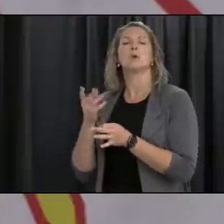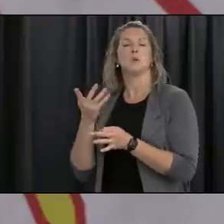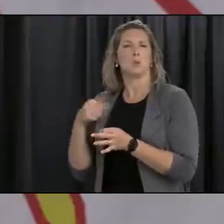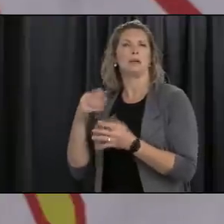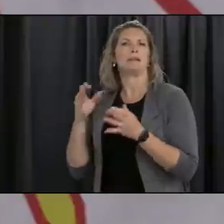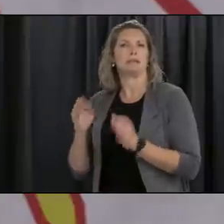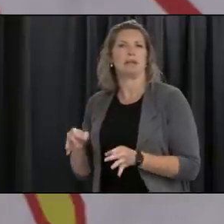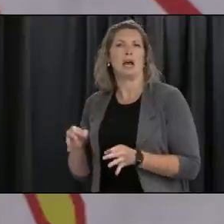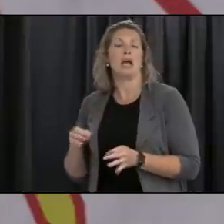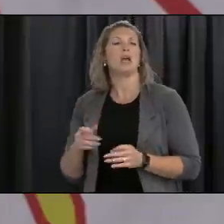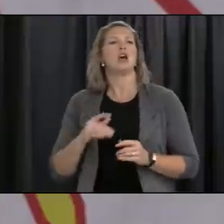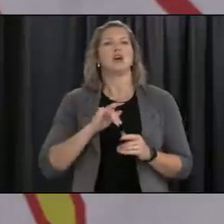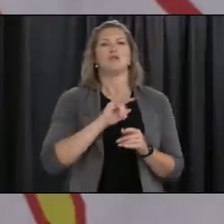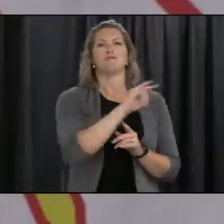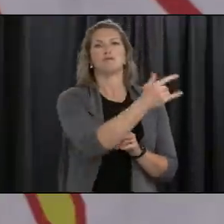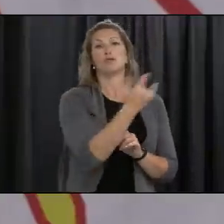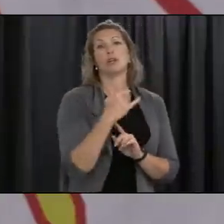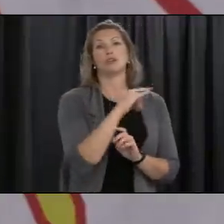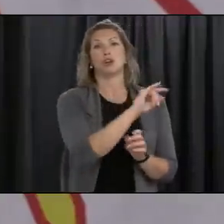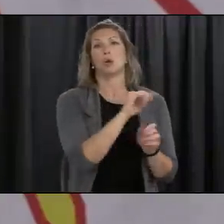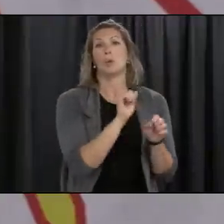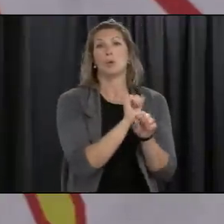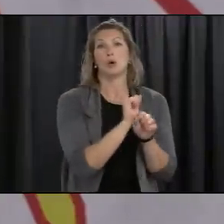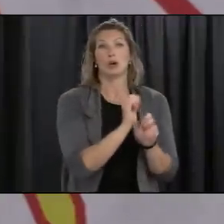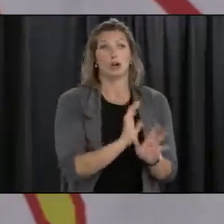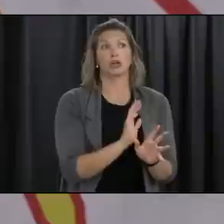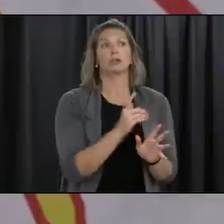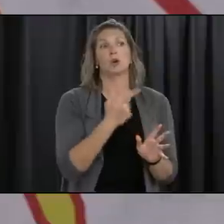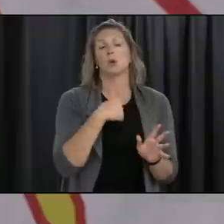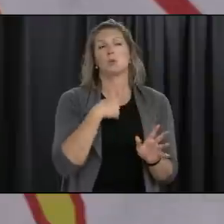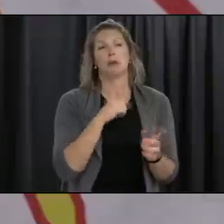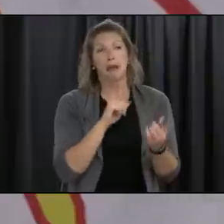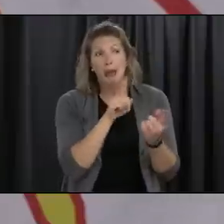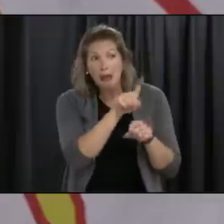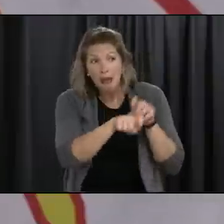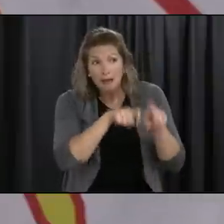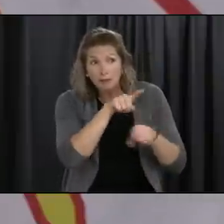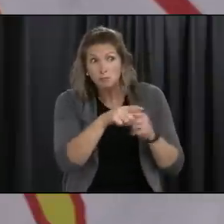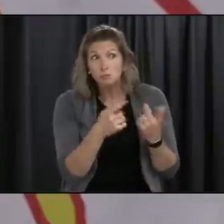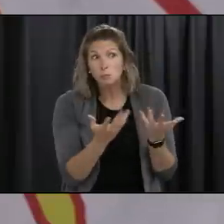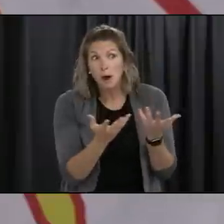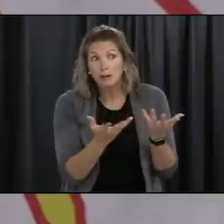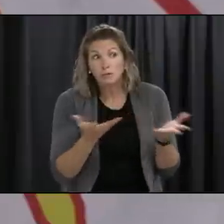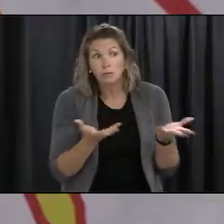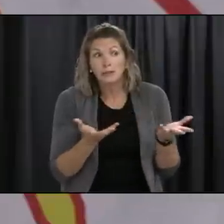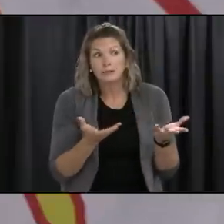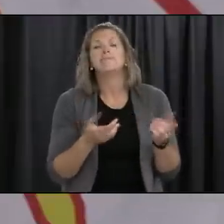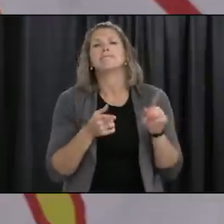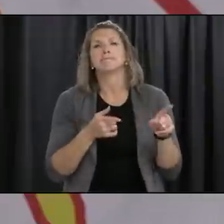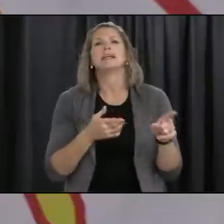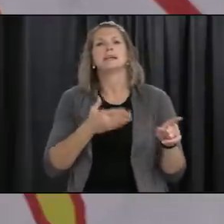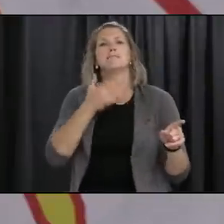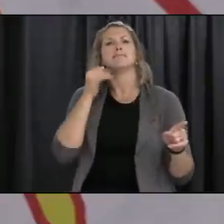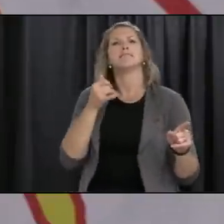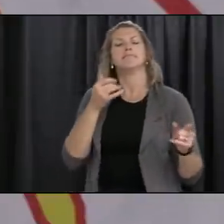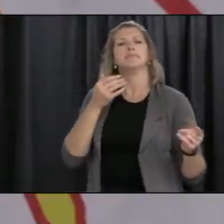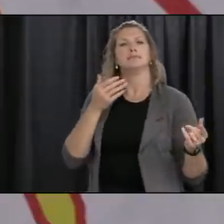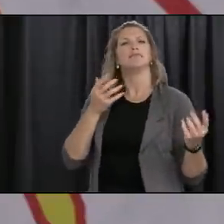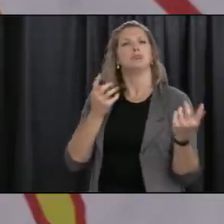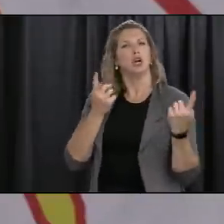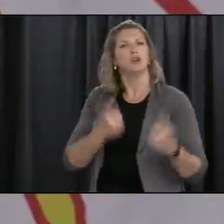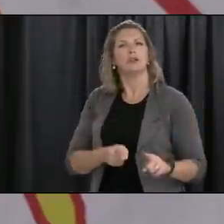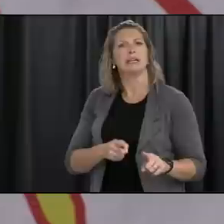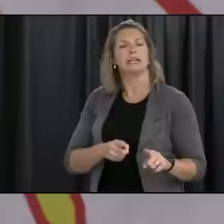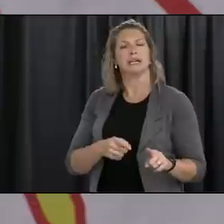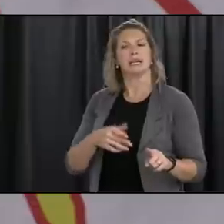the rotational workers we chose to to choose day five to seven because we know that we have a more likely um chance of get of actually